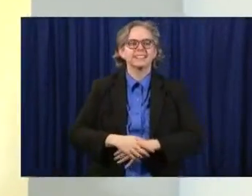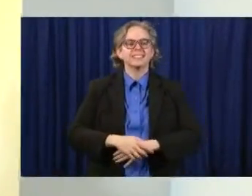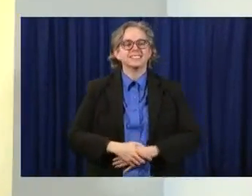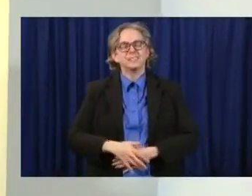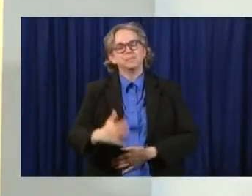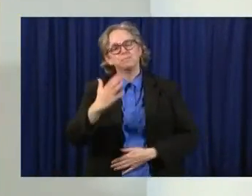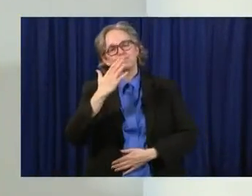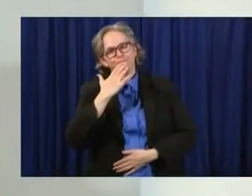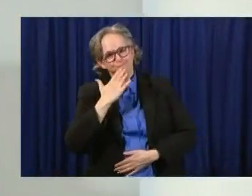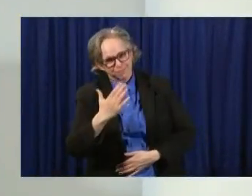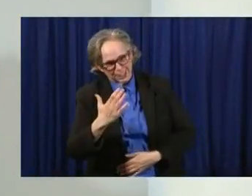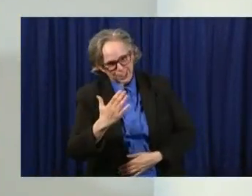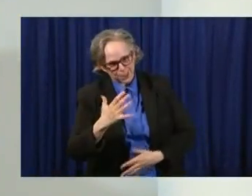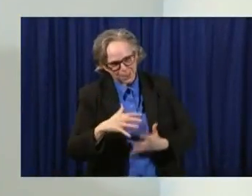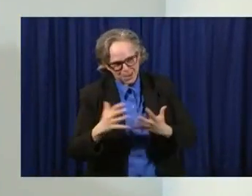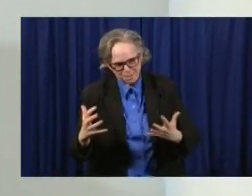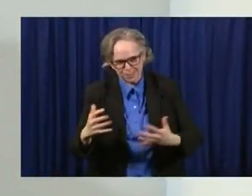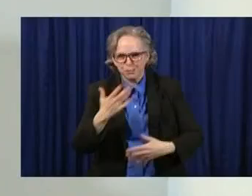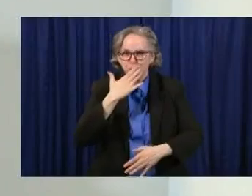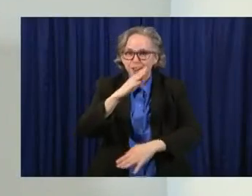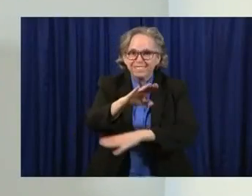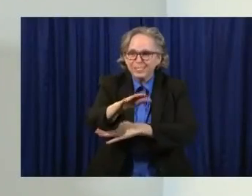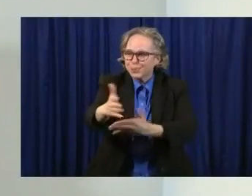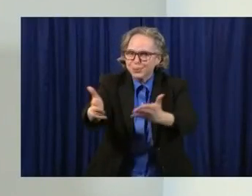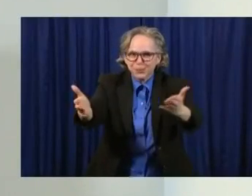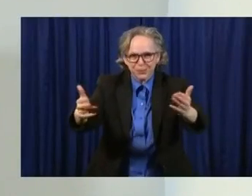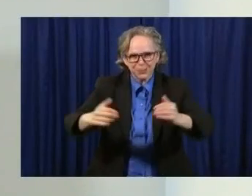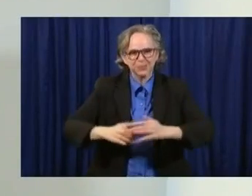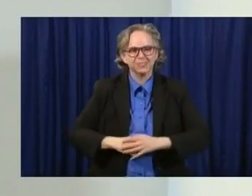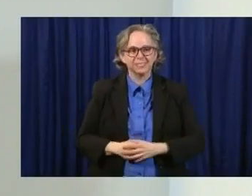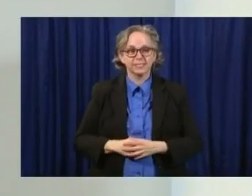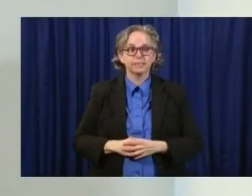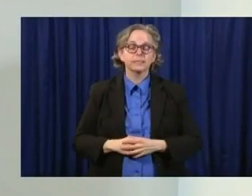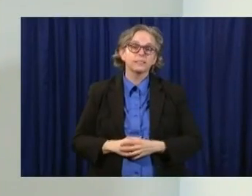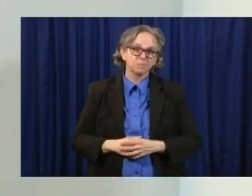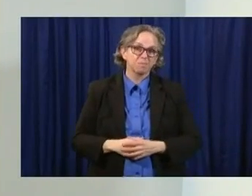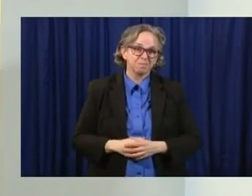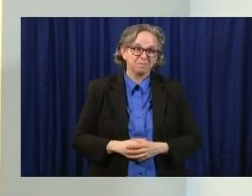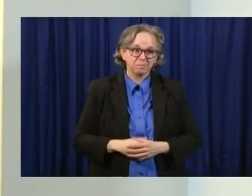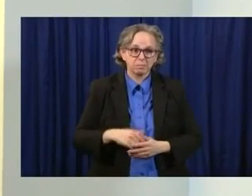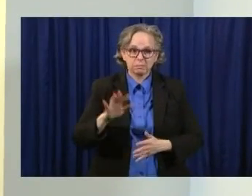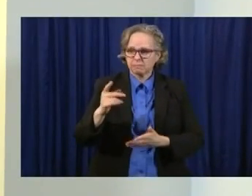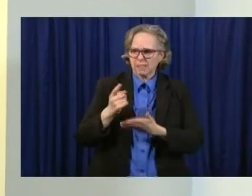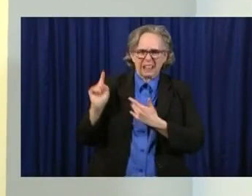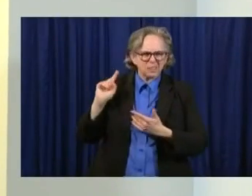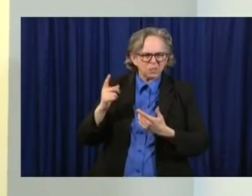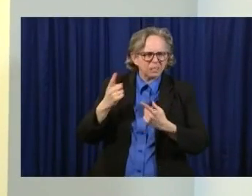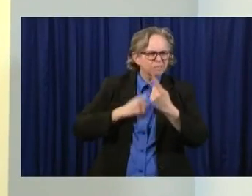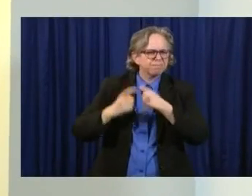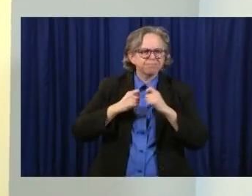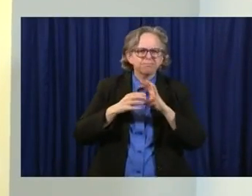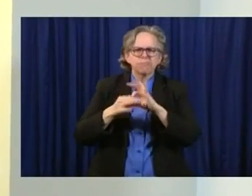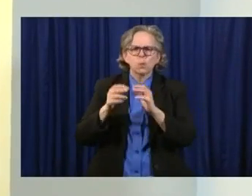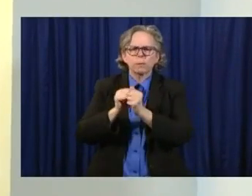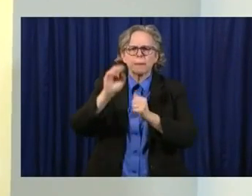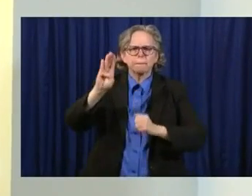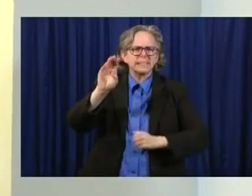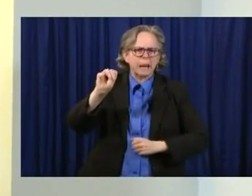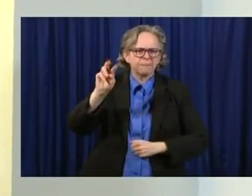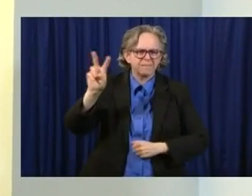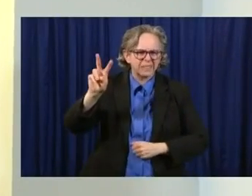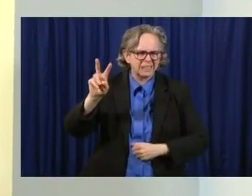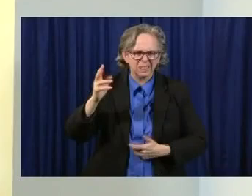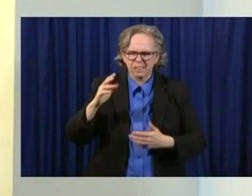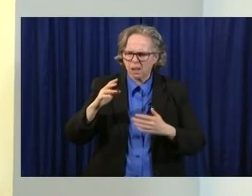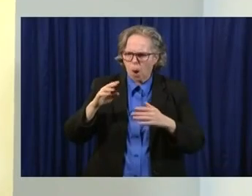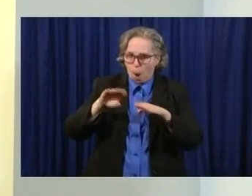Good afternoon. Last week we had some questions about the BMV and when the BMVs might be opening up